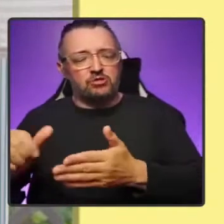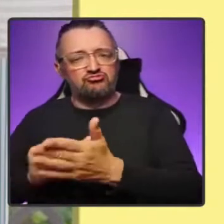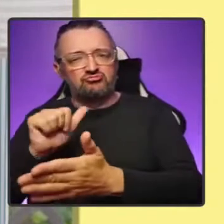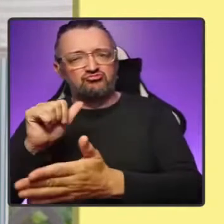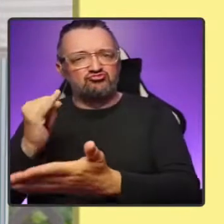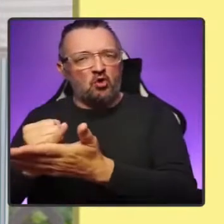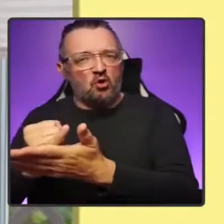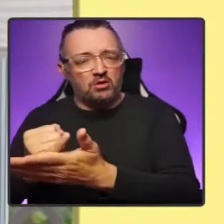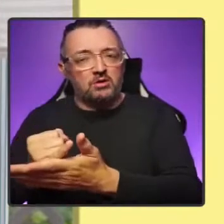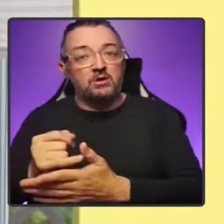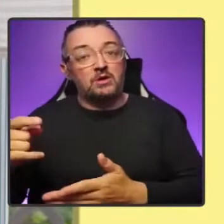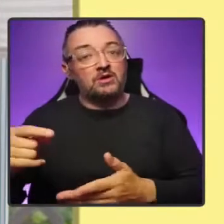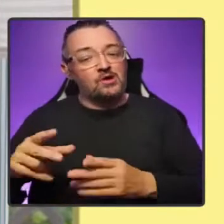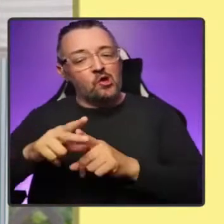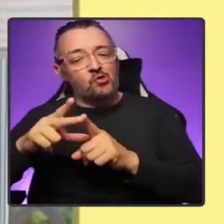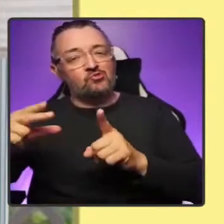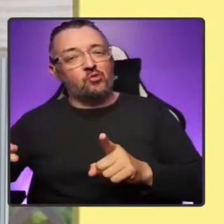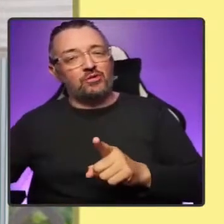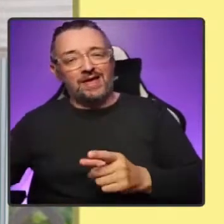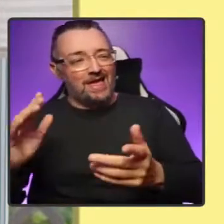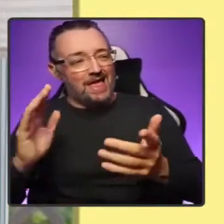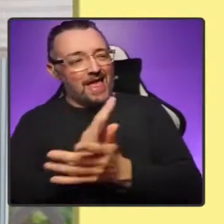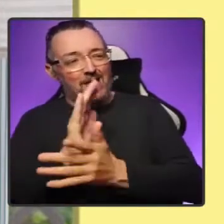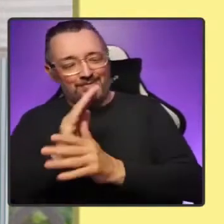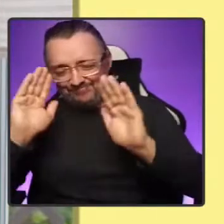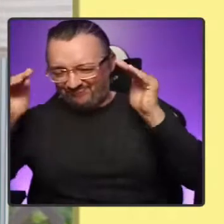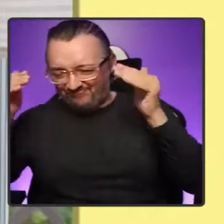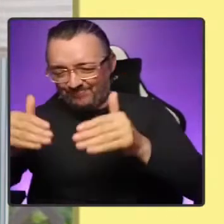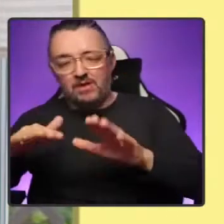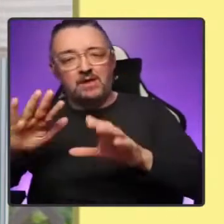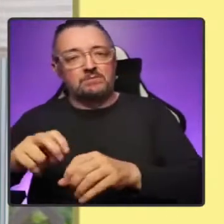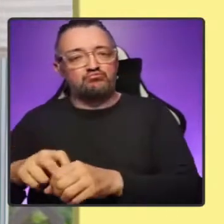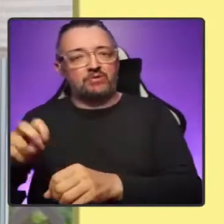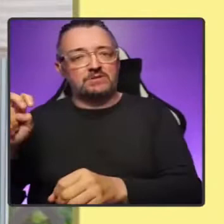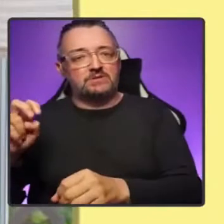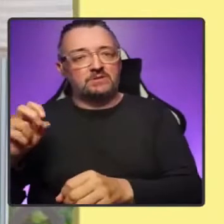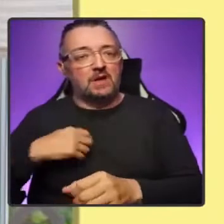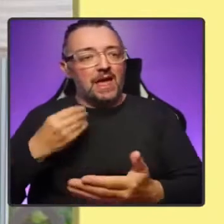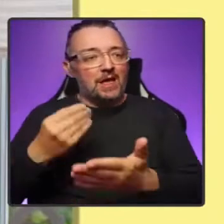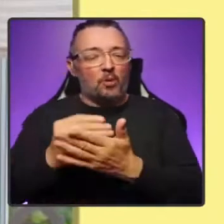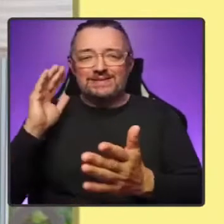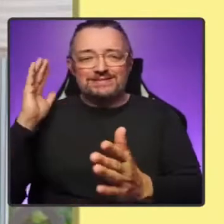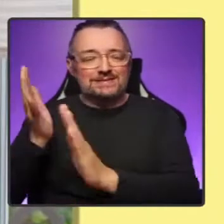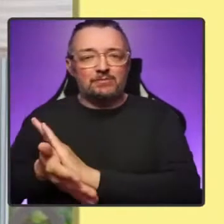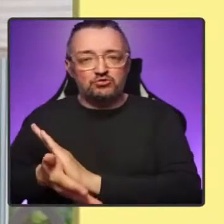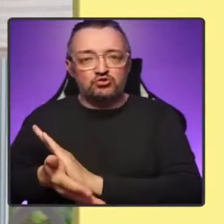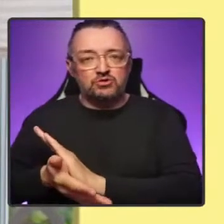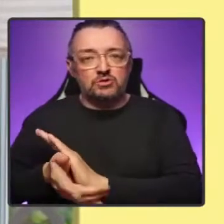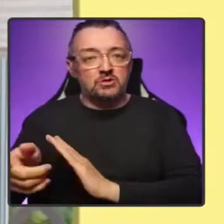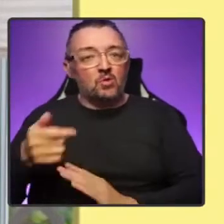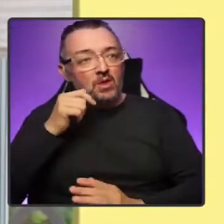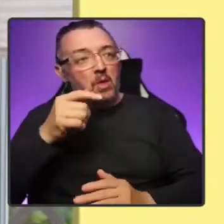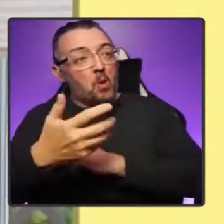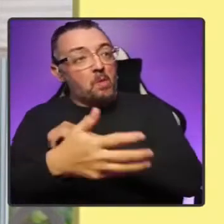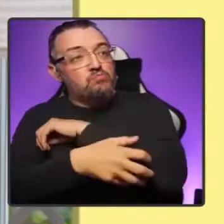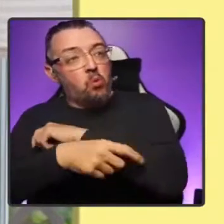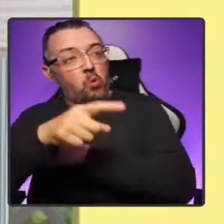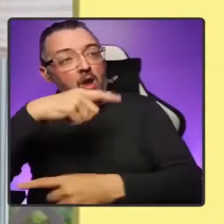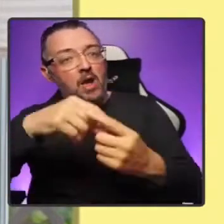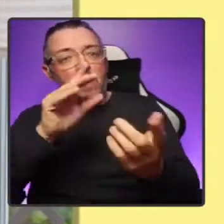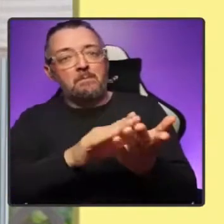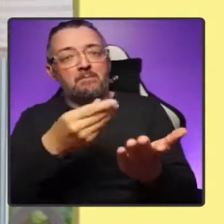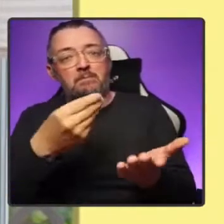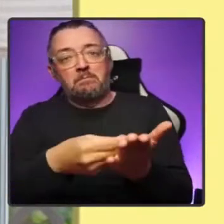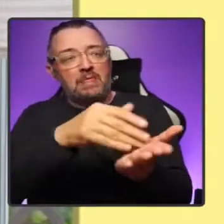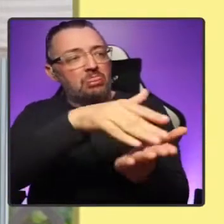for its Brexit obsession to damage our economy and content to take money from the poorest at the worst possible time.